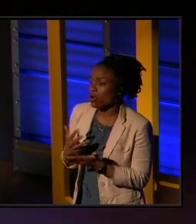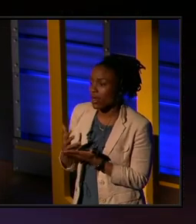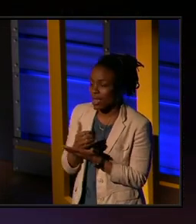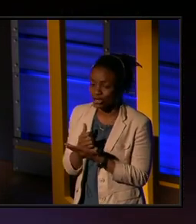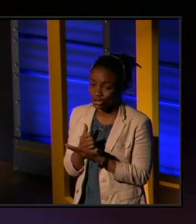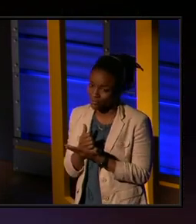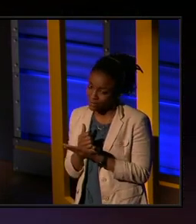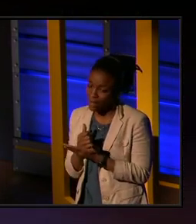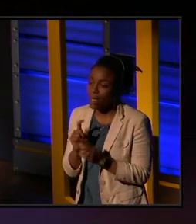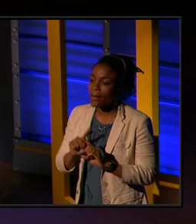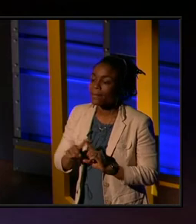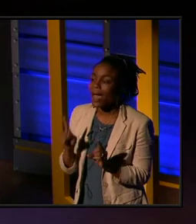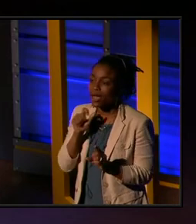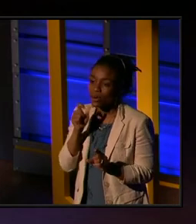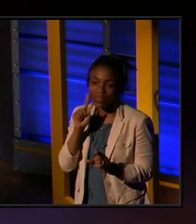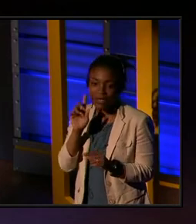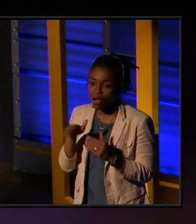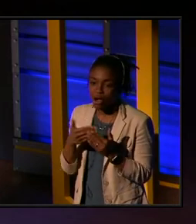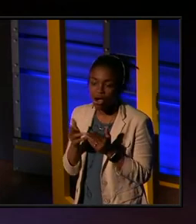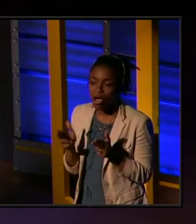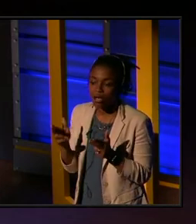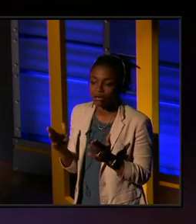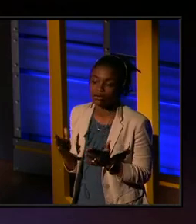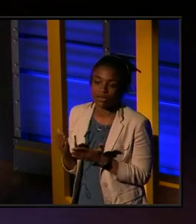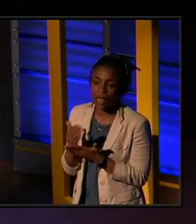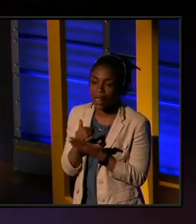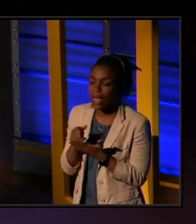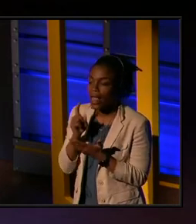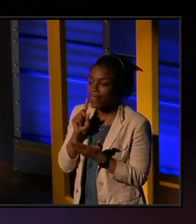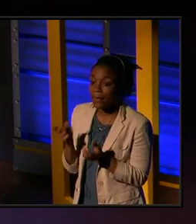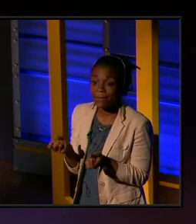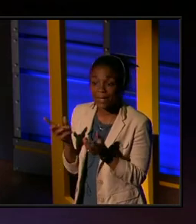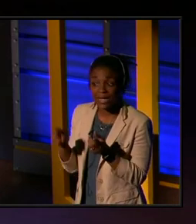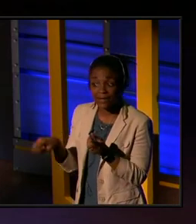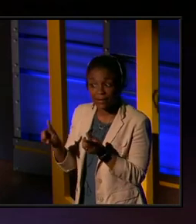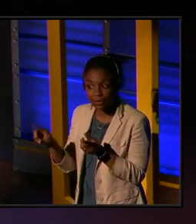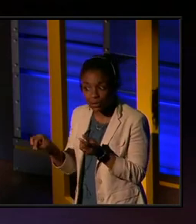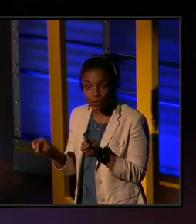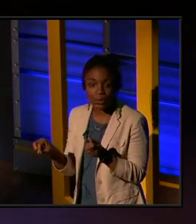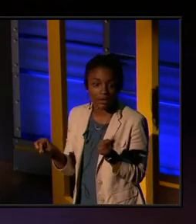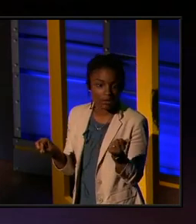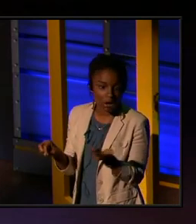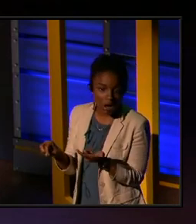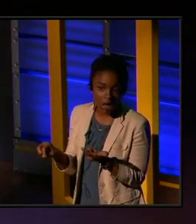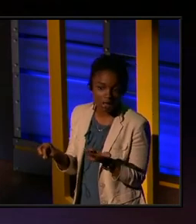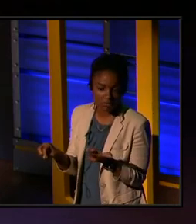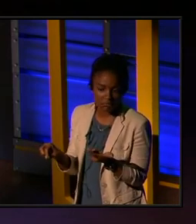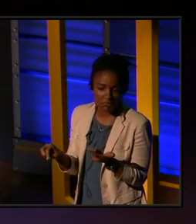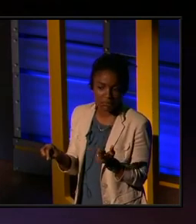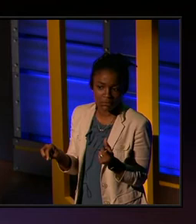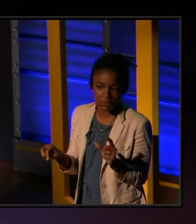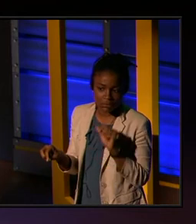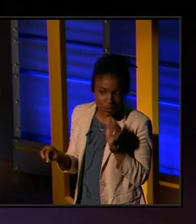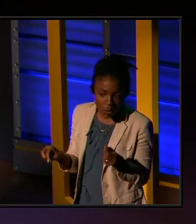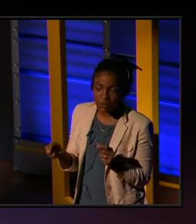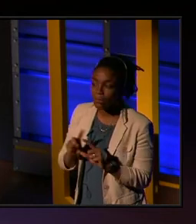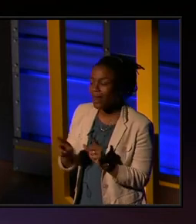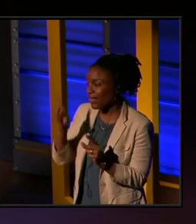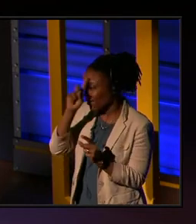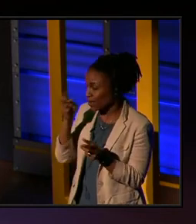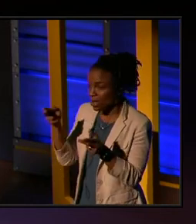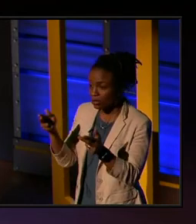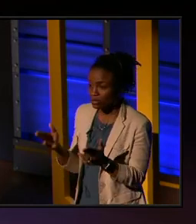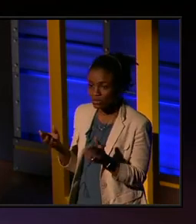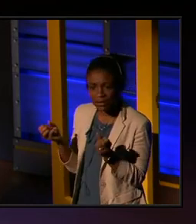I don't think all hunters collect. I think many do and all don't. What I think is that hunters guide us and many